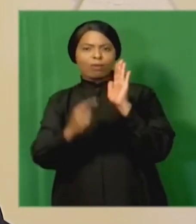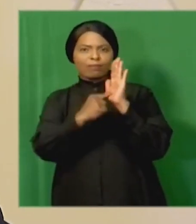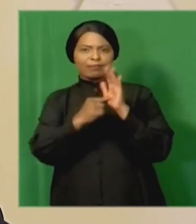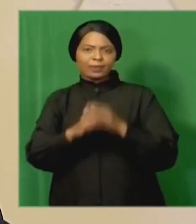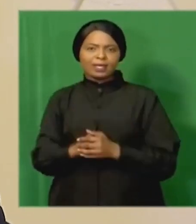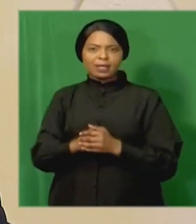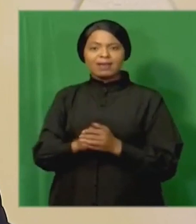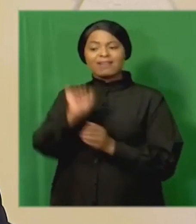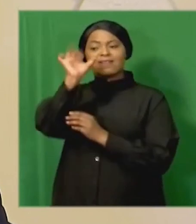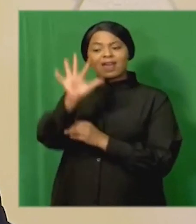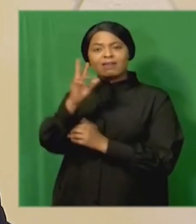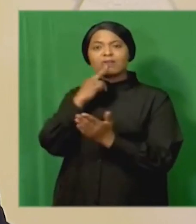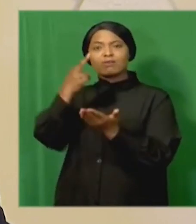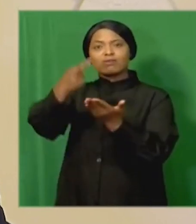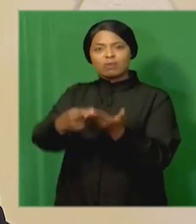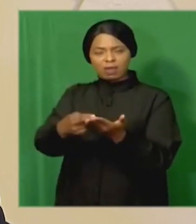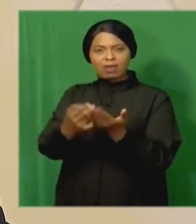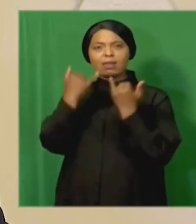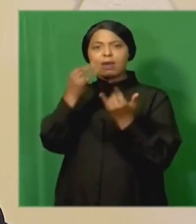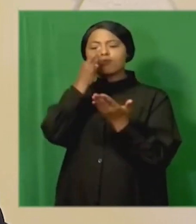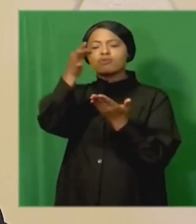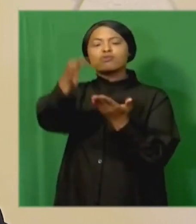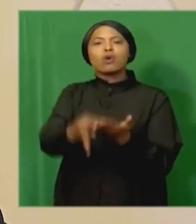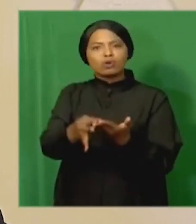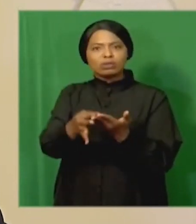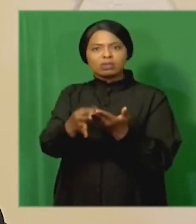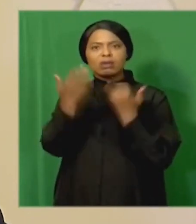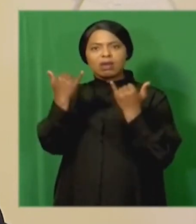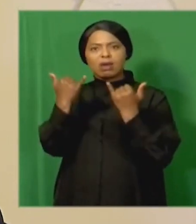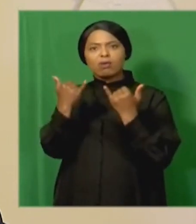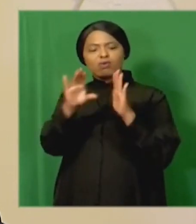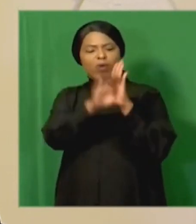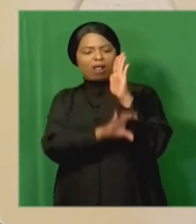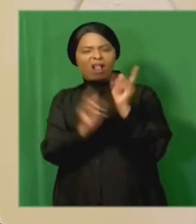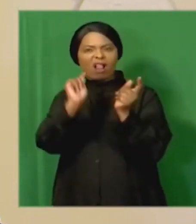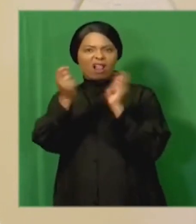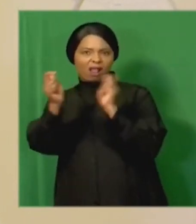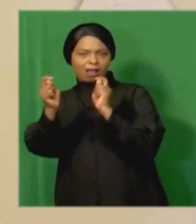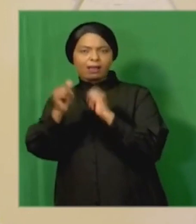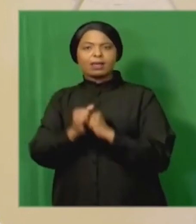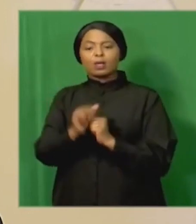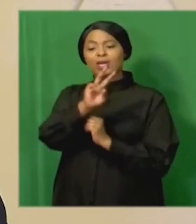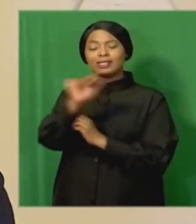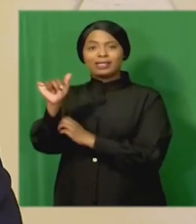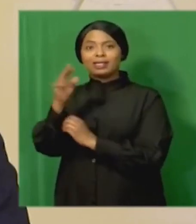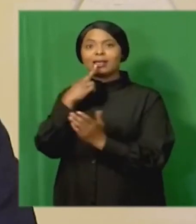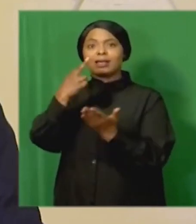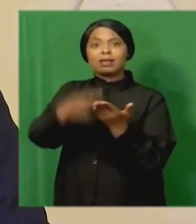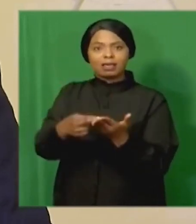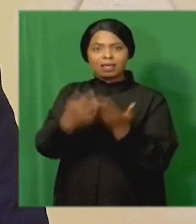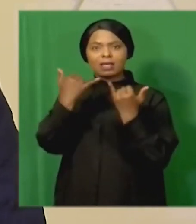Five recommendations proposed constitutional changes. 26 recommendations